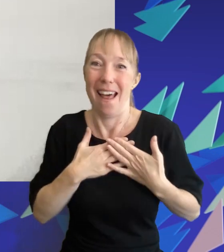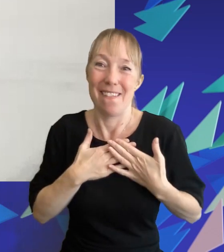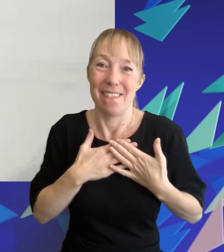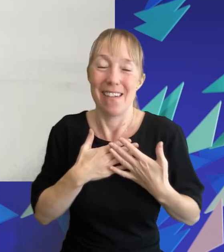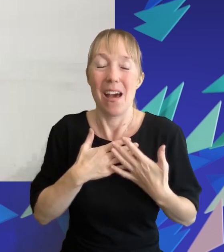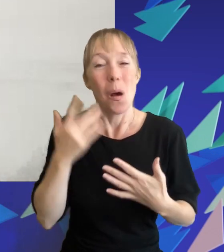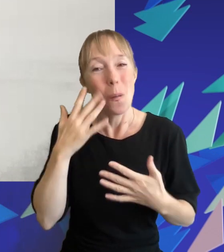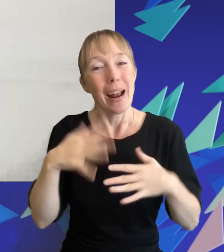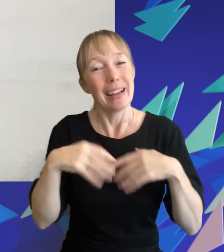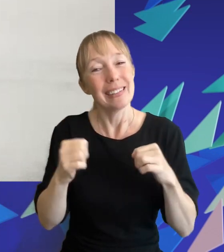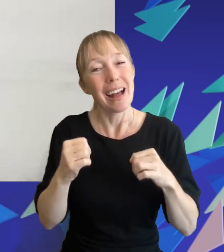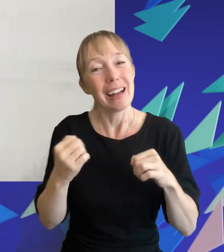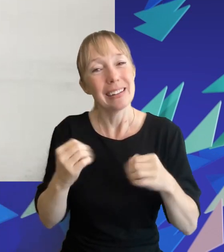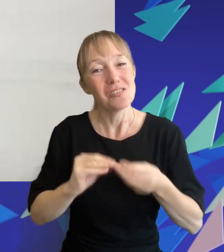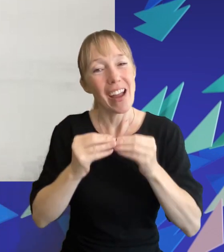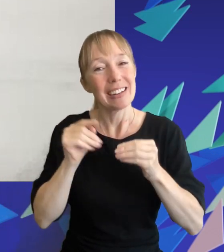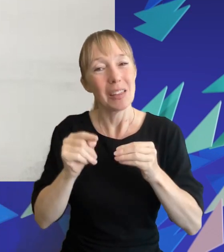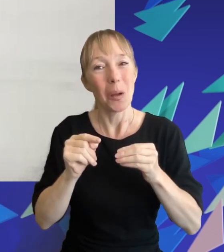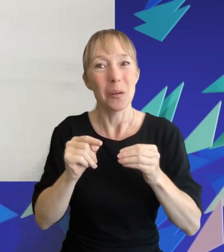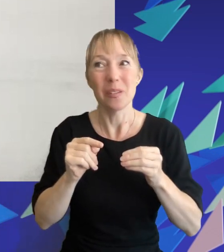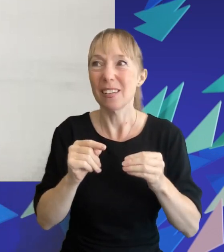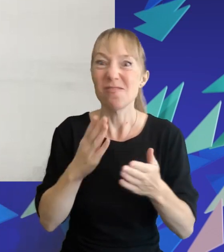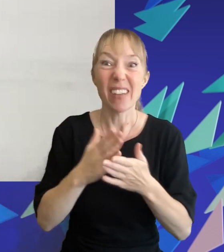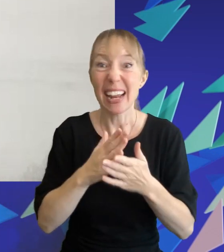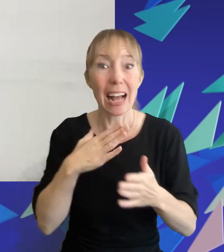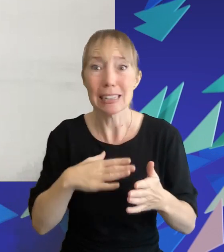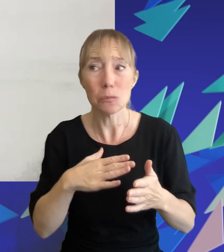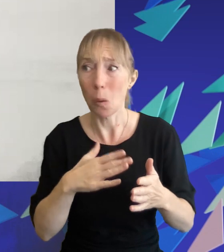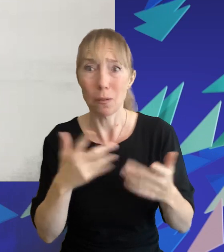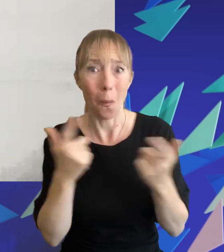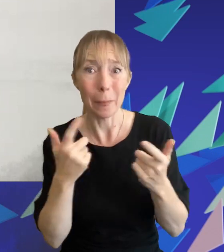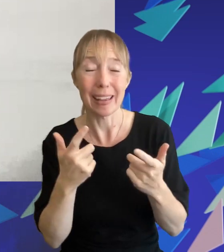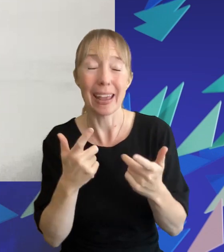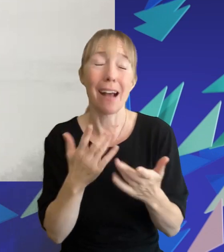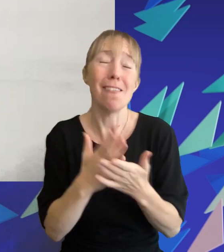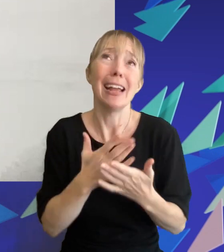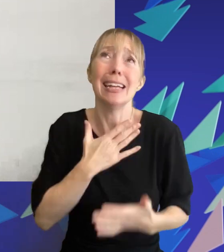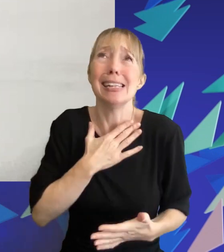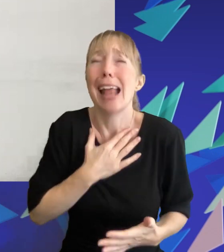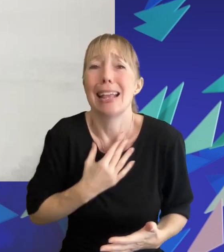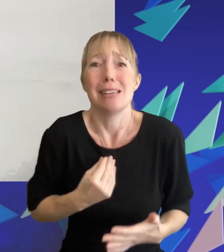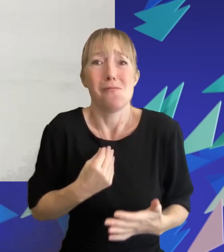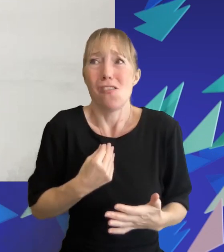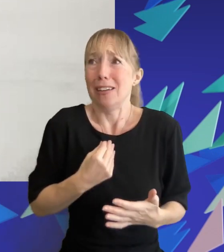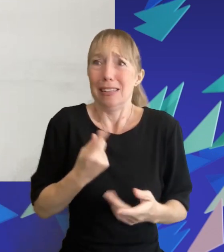started making them though um i didn't mean for them to be comedy i just was so desperate to be cast in that kind of movie